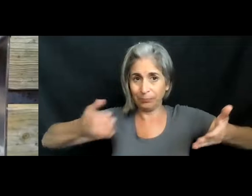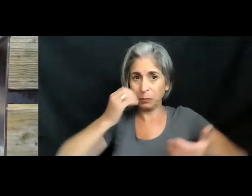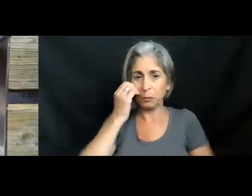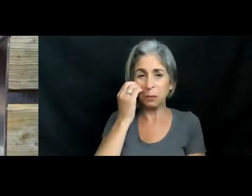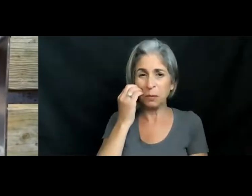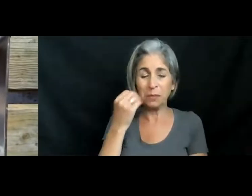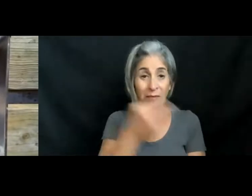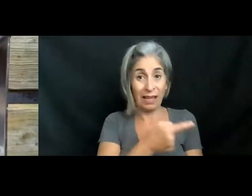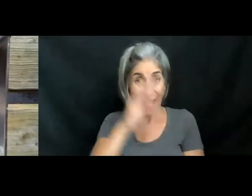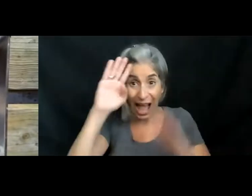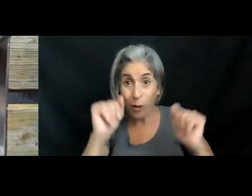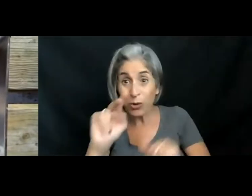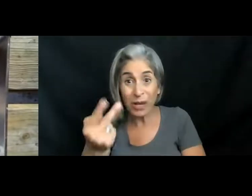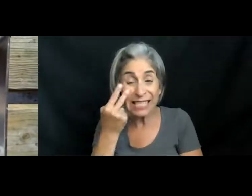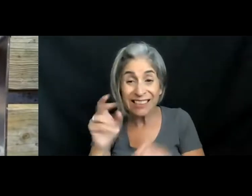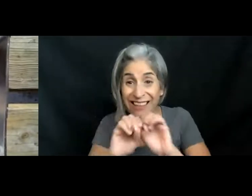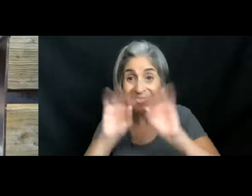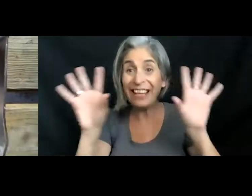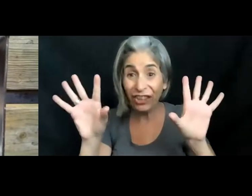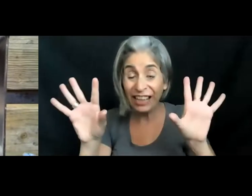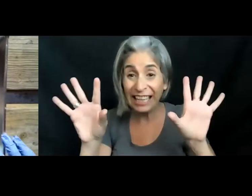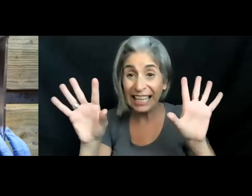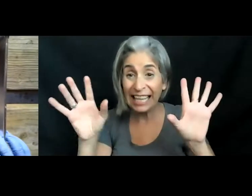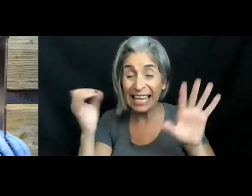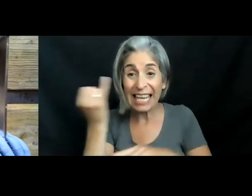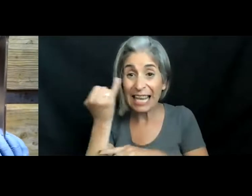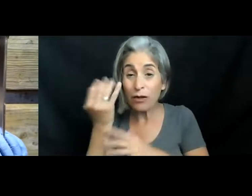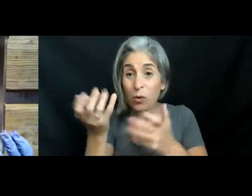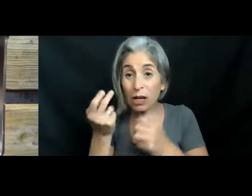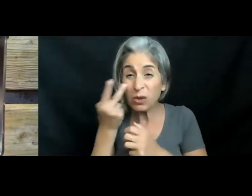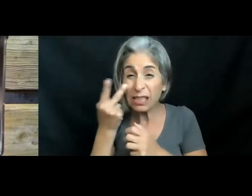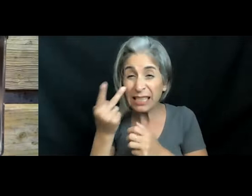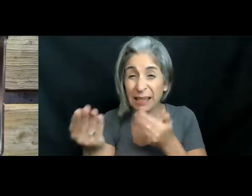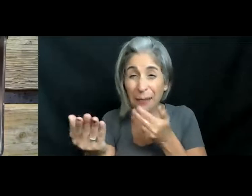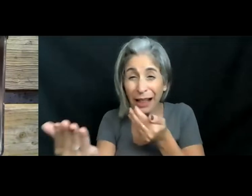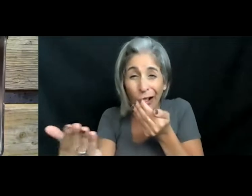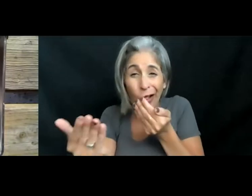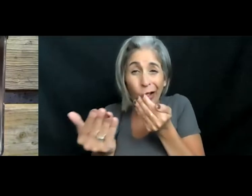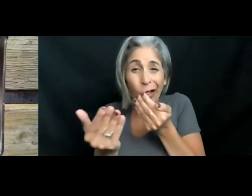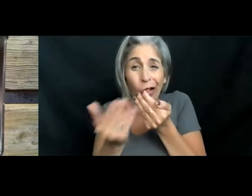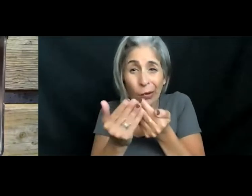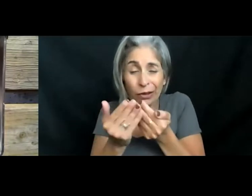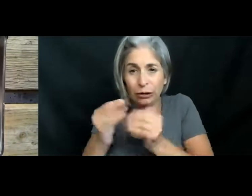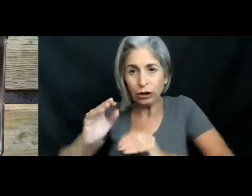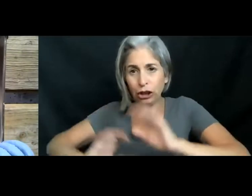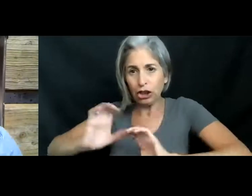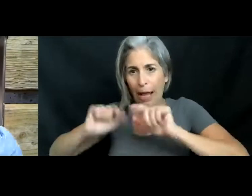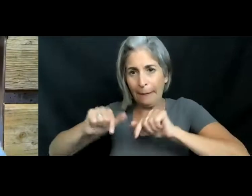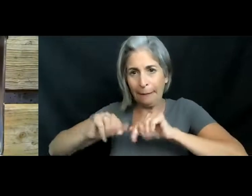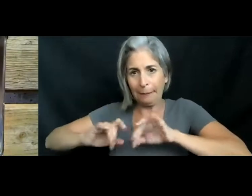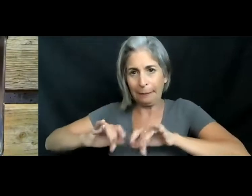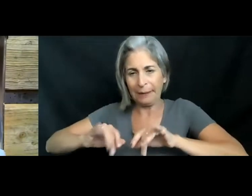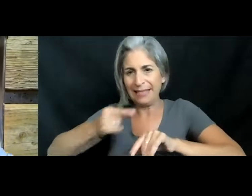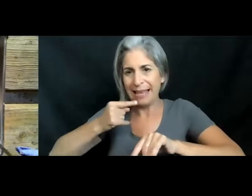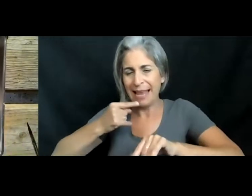There we go. I hope everyone can see clearly. If at any point you want to see something a little bit closer, just throw it in the chat. I have it pulled up,